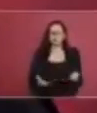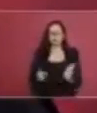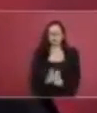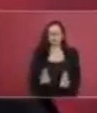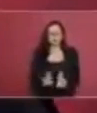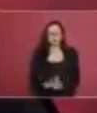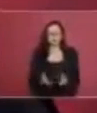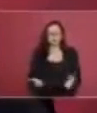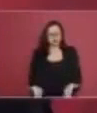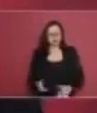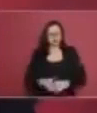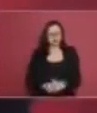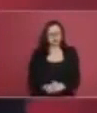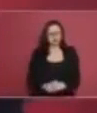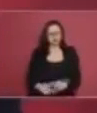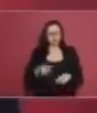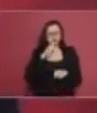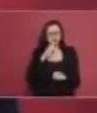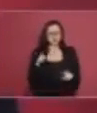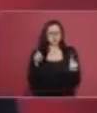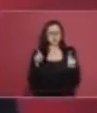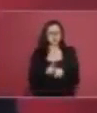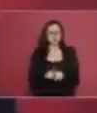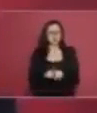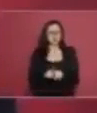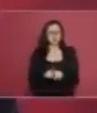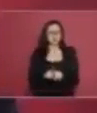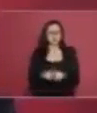poor people get that money to have that operation